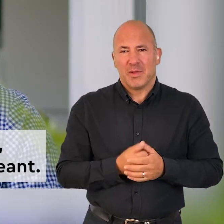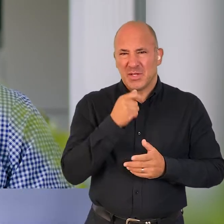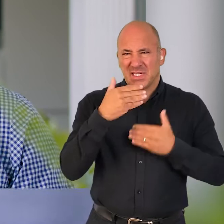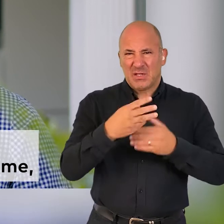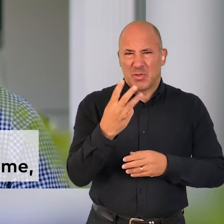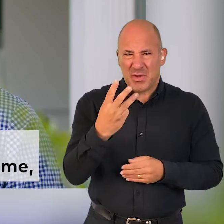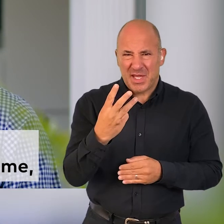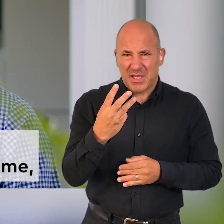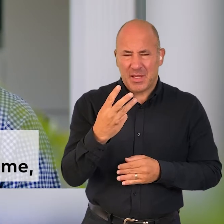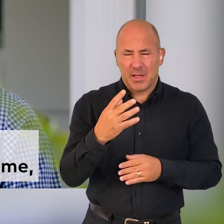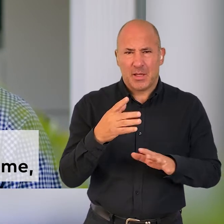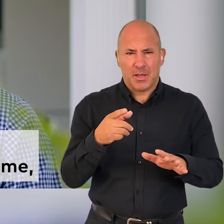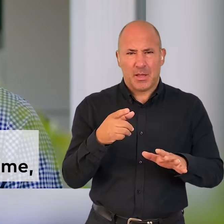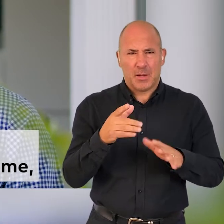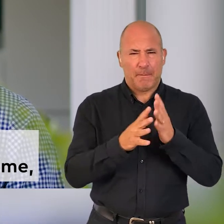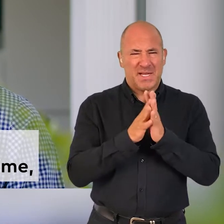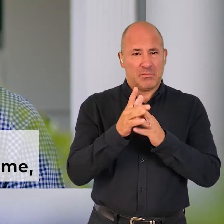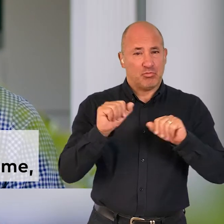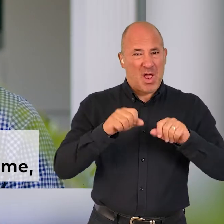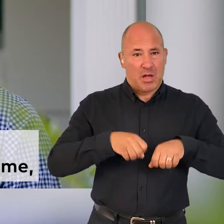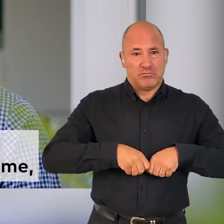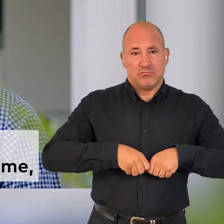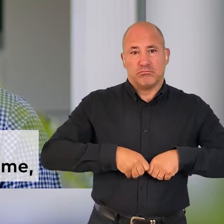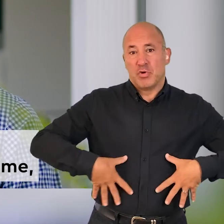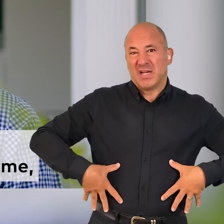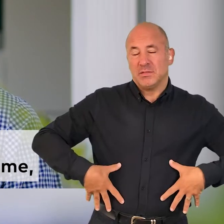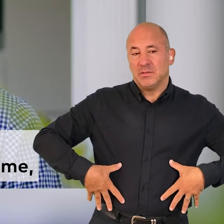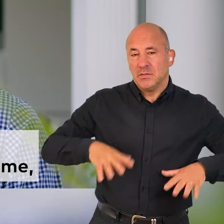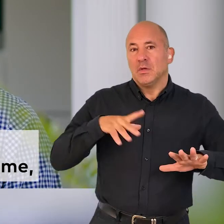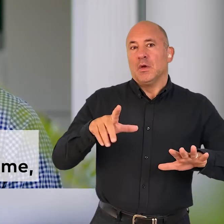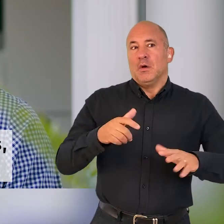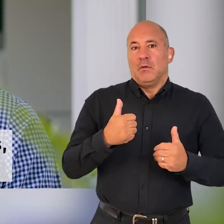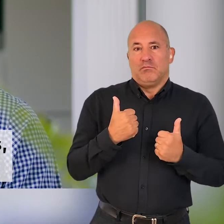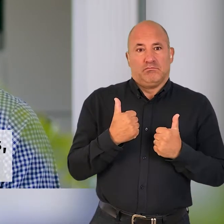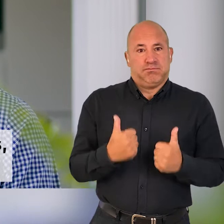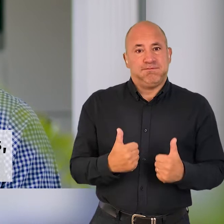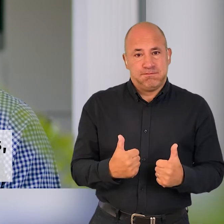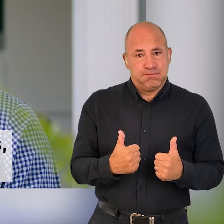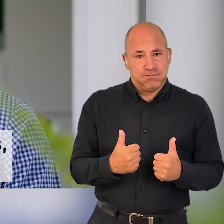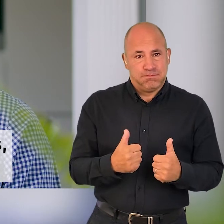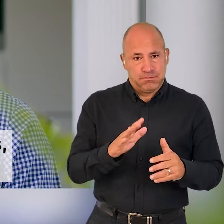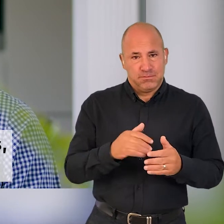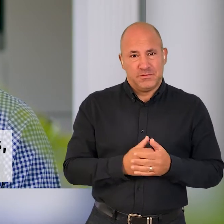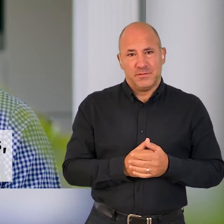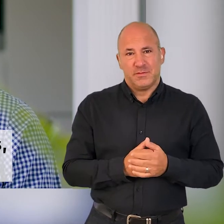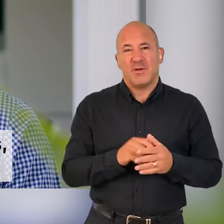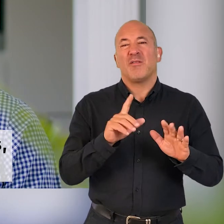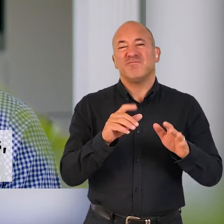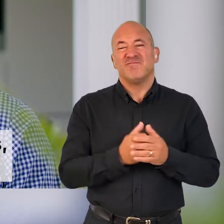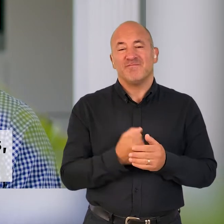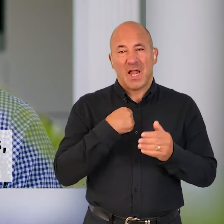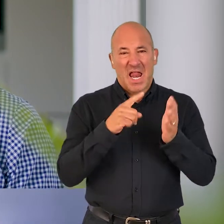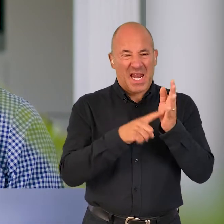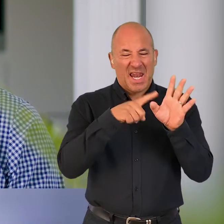but I knew that stage 3 was that it hadn't at that point in time spread to any of my other organ organs which was was great